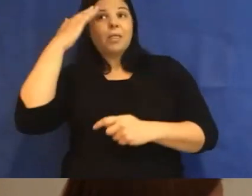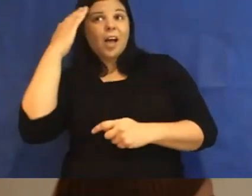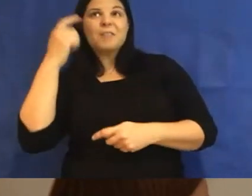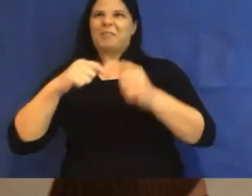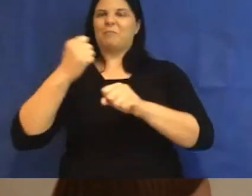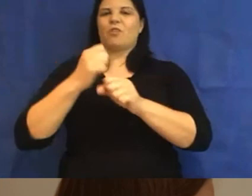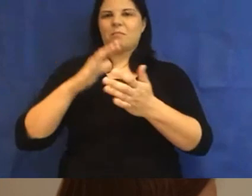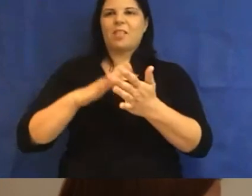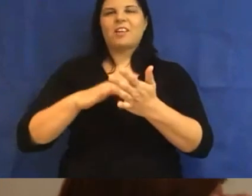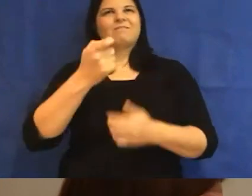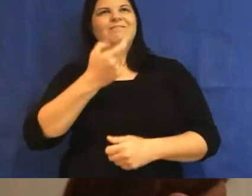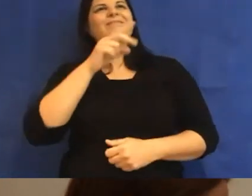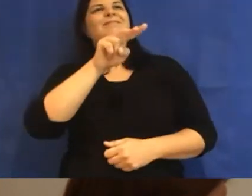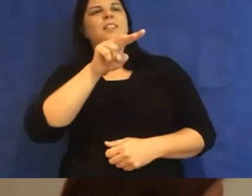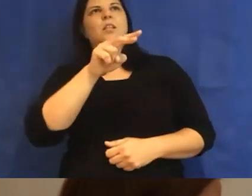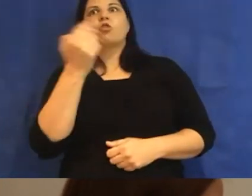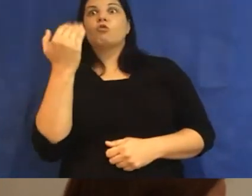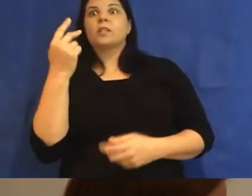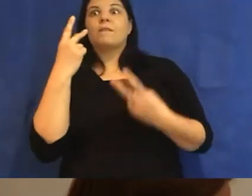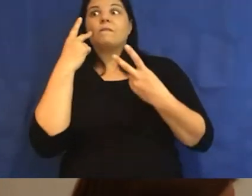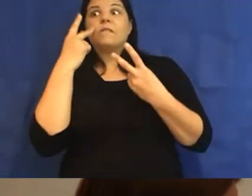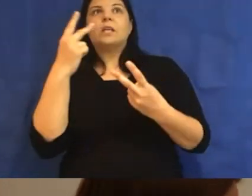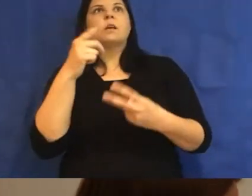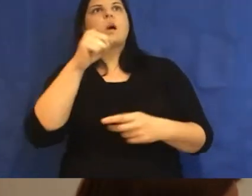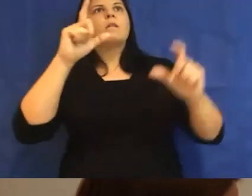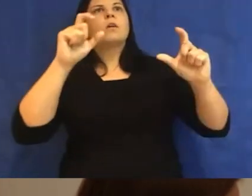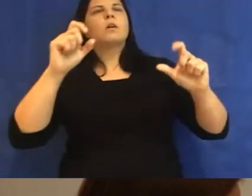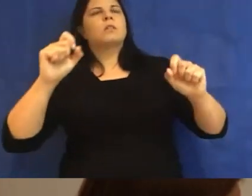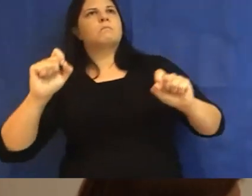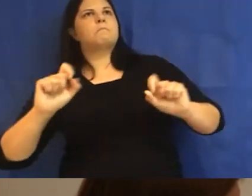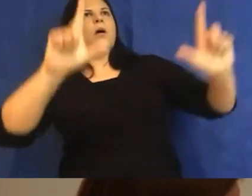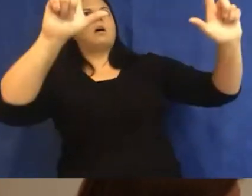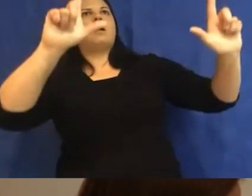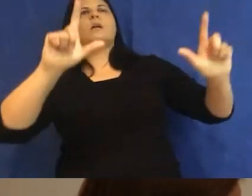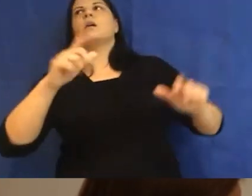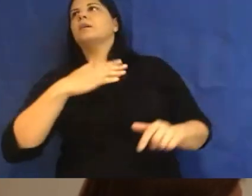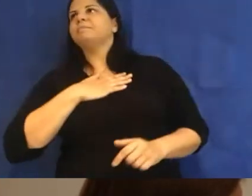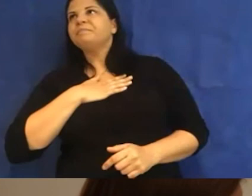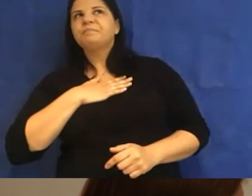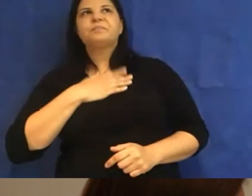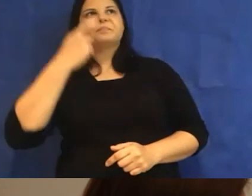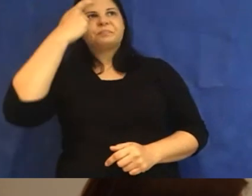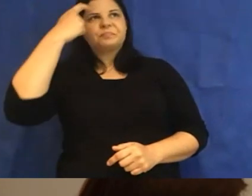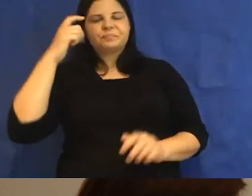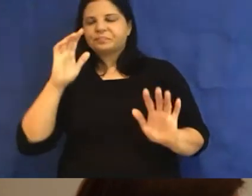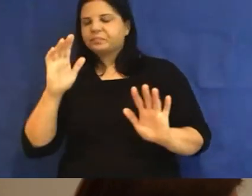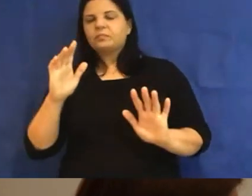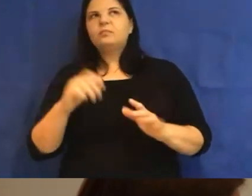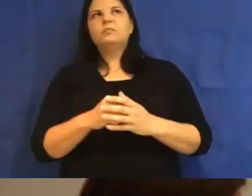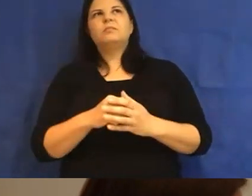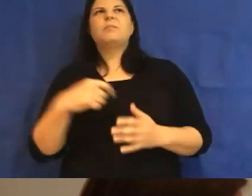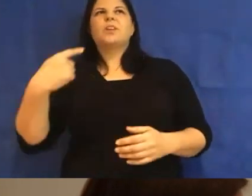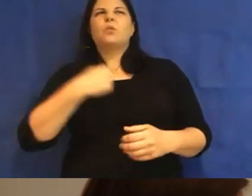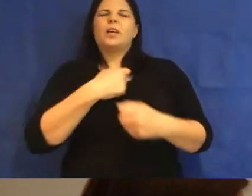recent visit came back to haunt me, magnified for all to see. Seeing the way we all desperately clung to her seemed to sober